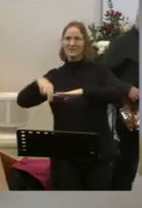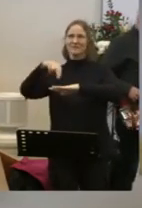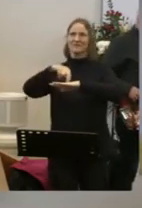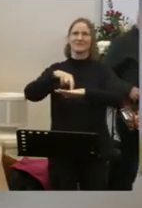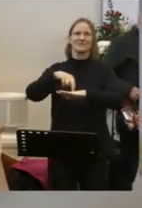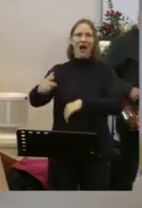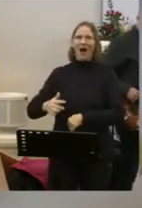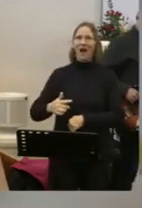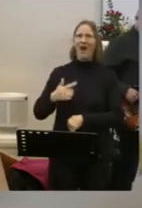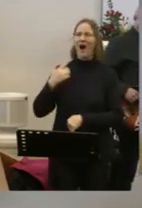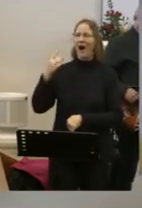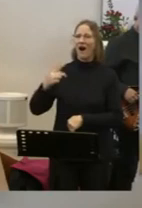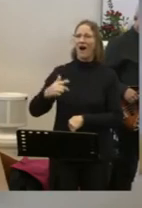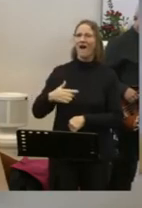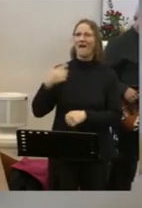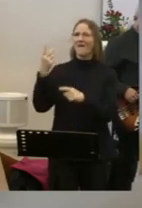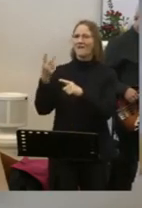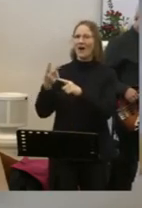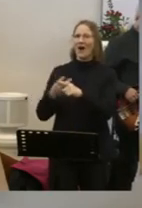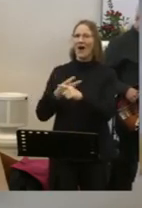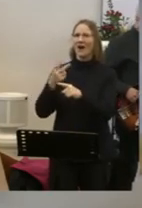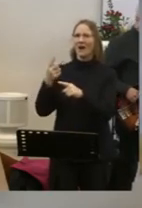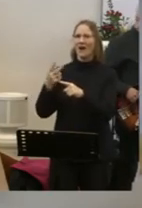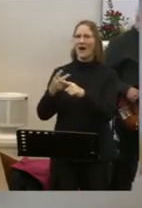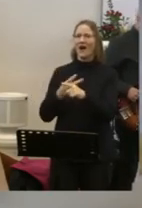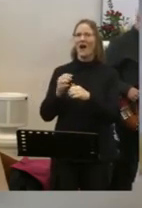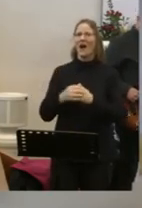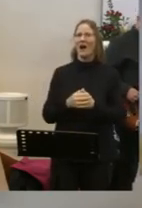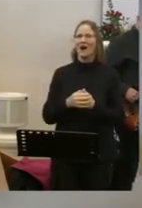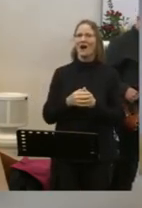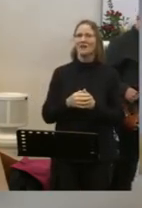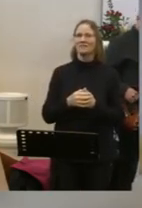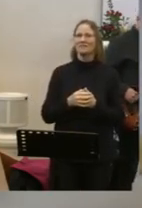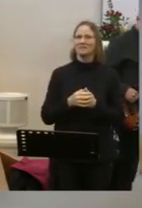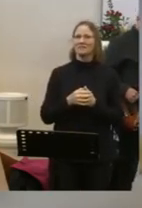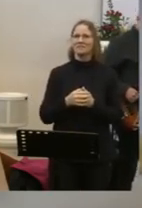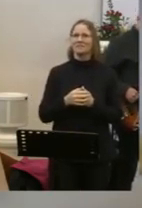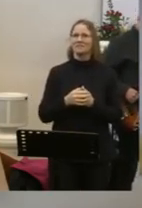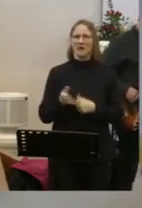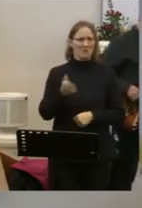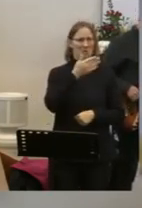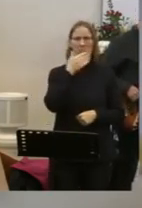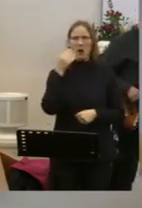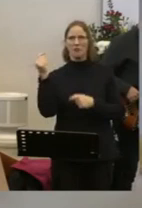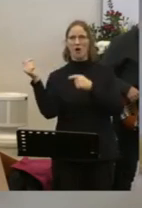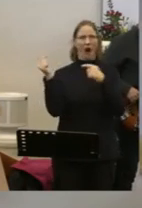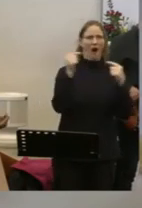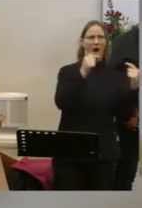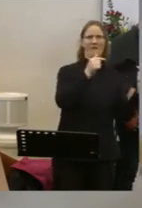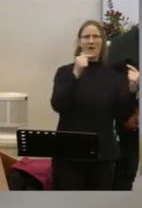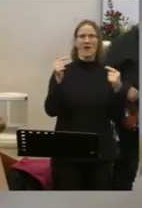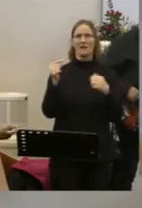are raised to life again And you have no